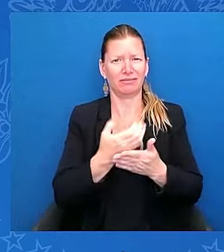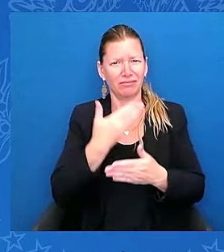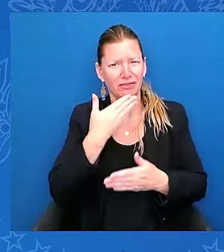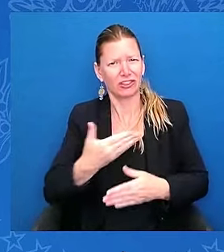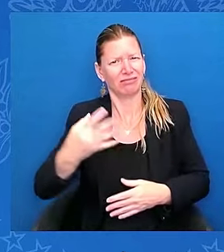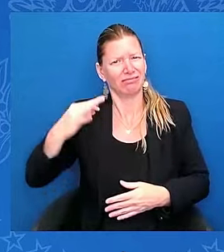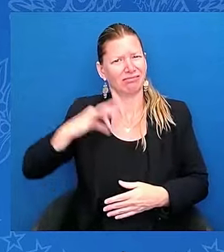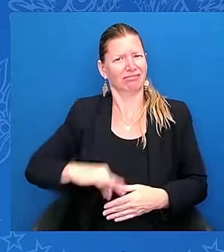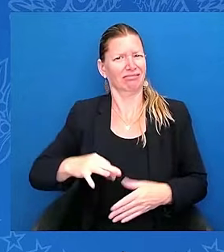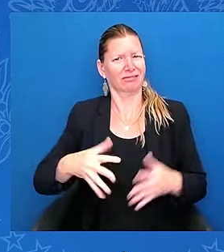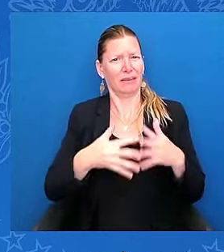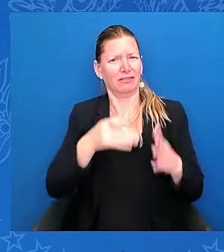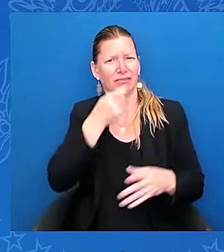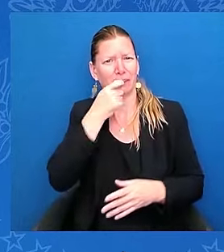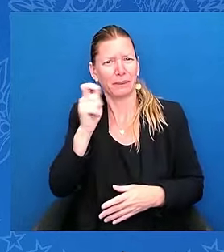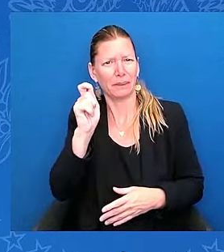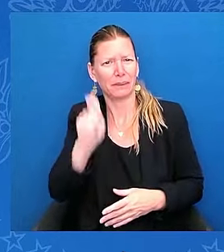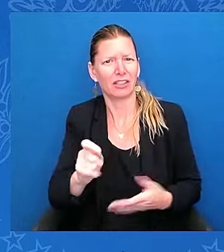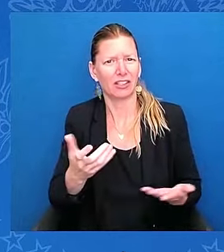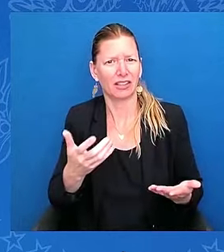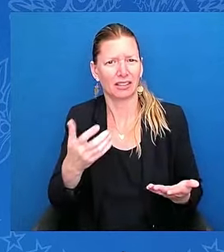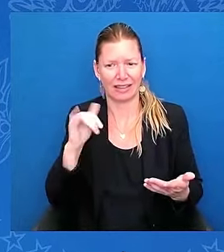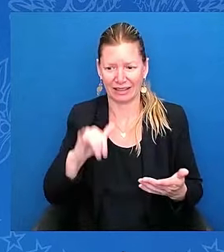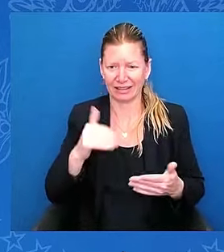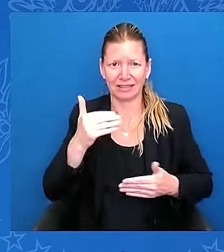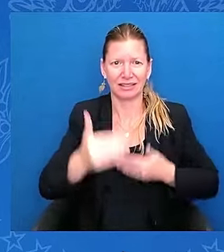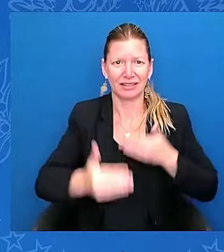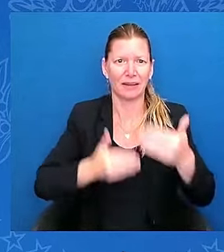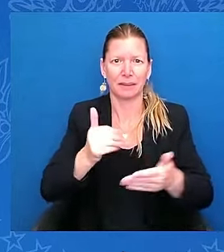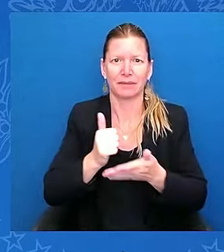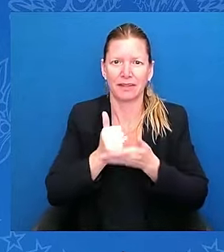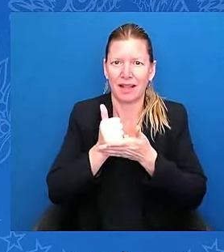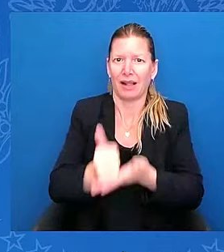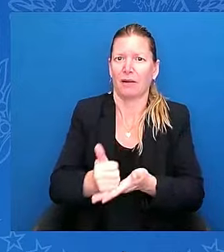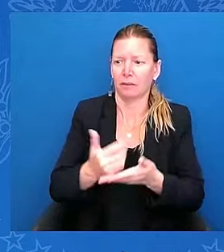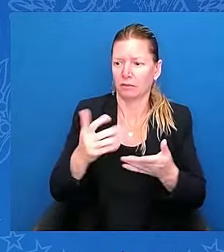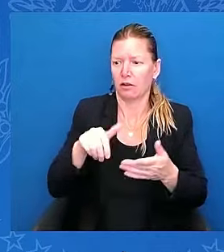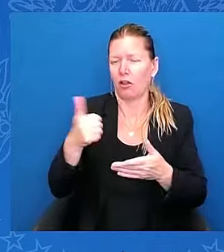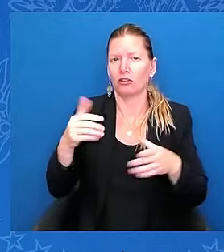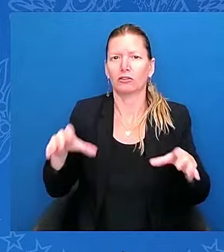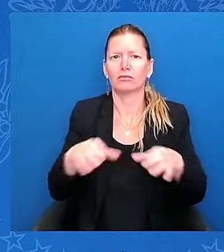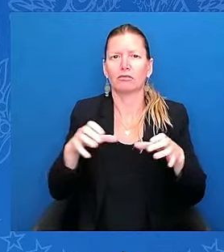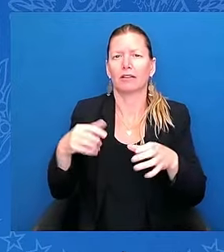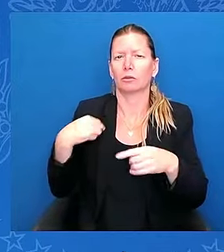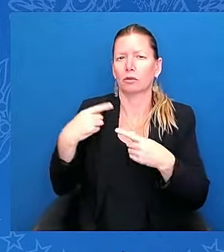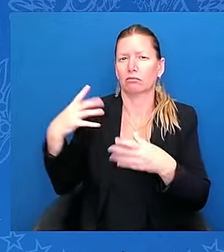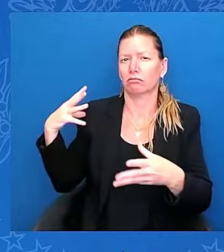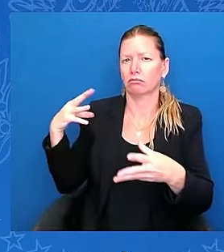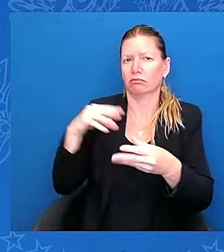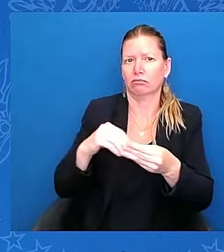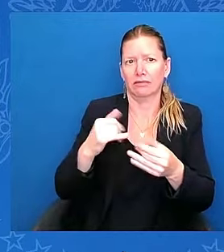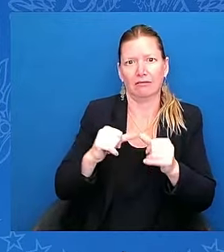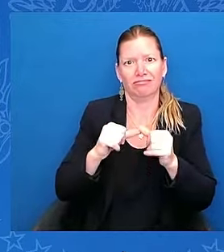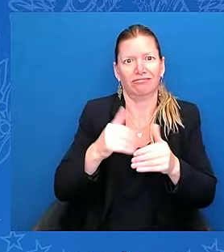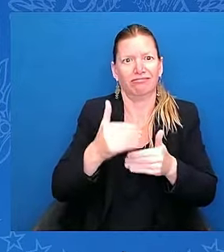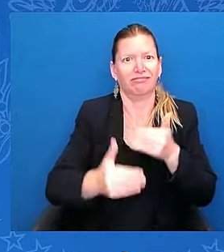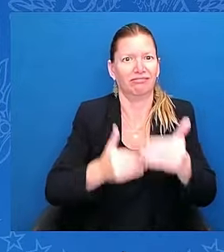courts and expressing — expanding access to healthcare for millions of Americans under the Affordable Care Act, including for DREAMers.